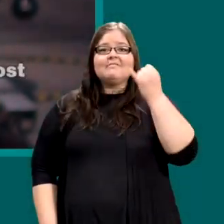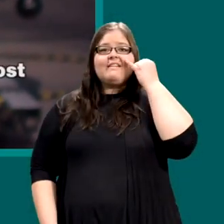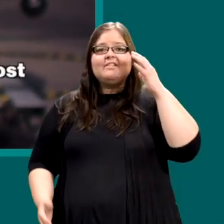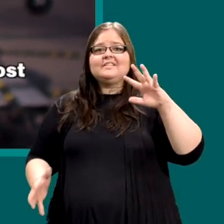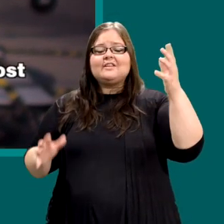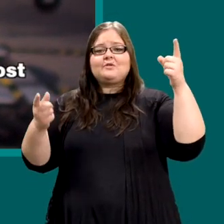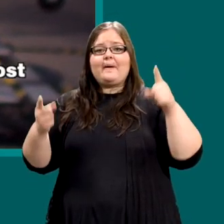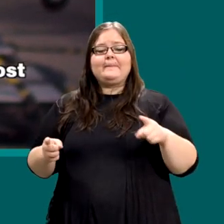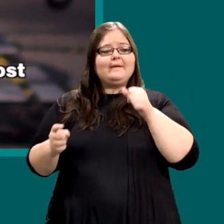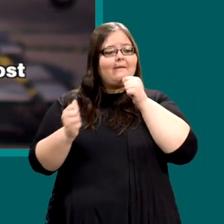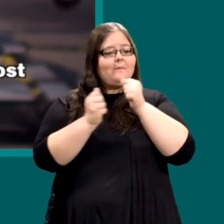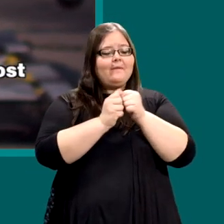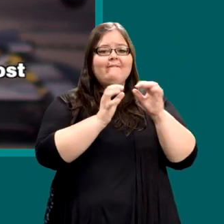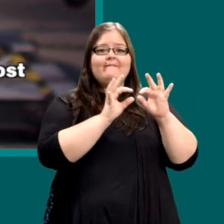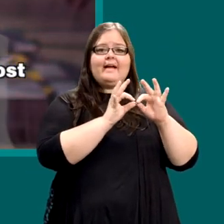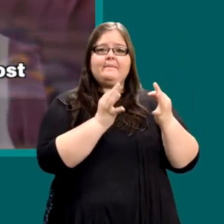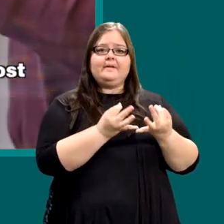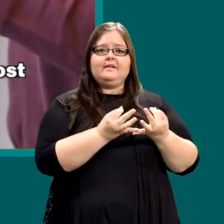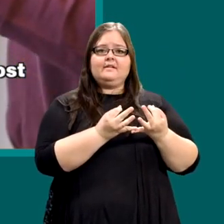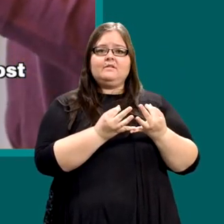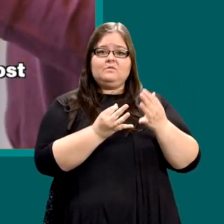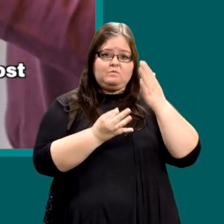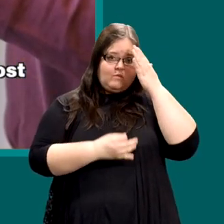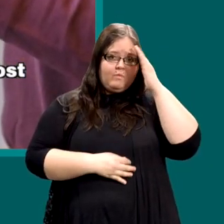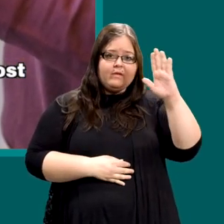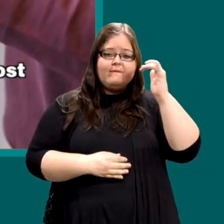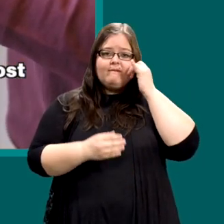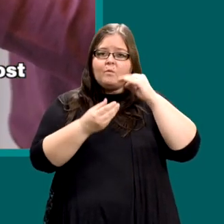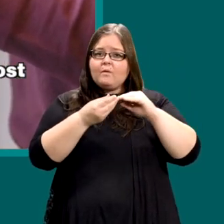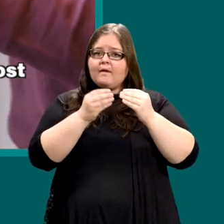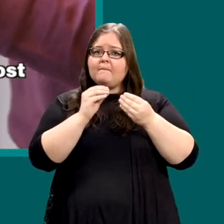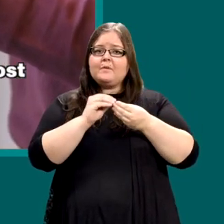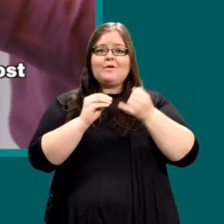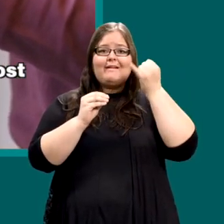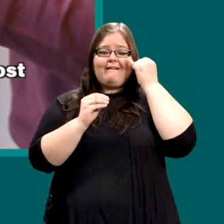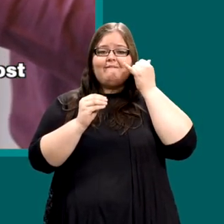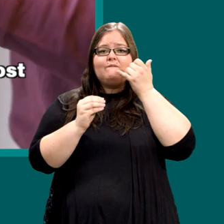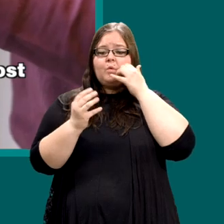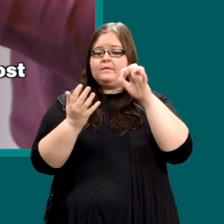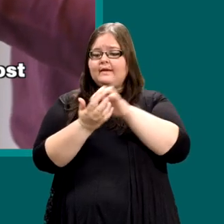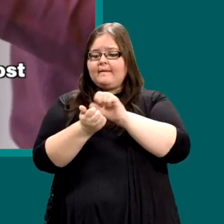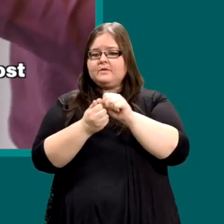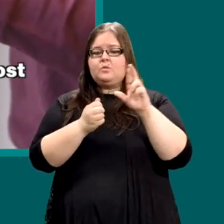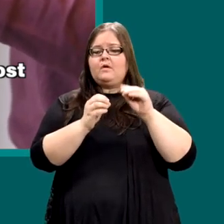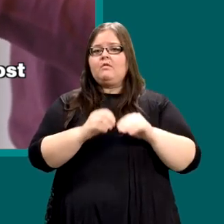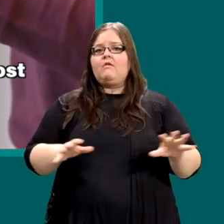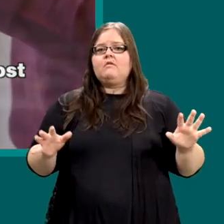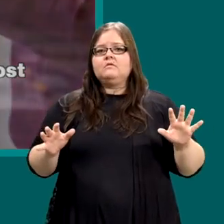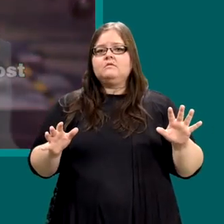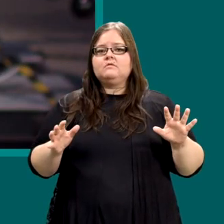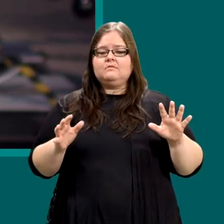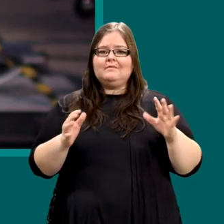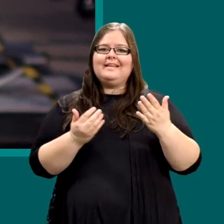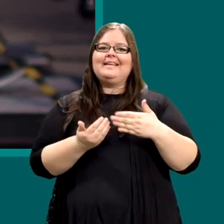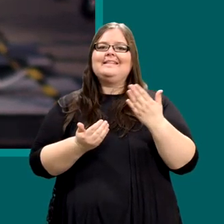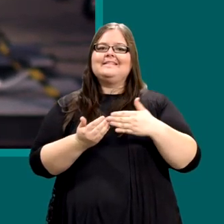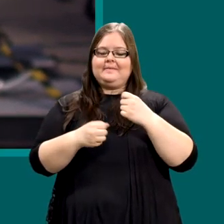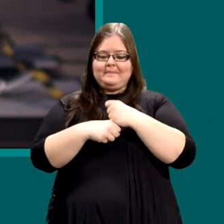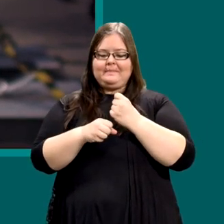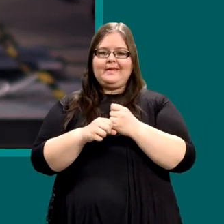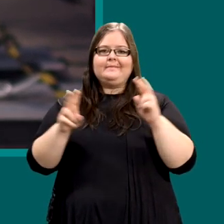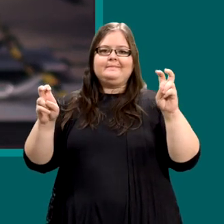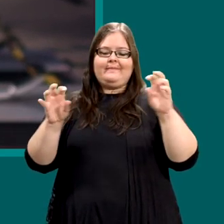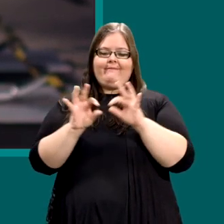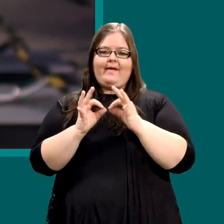What if a disaster happens when you're not with your family? Would you have contact information if your cell phone's damaged or lost? A simple solution